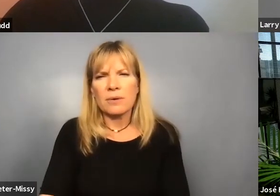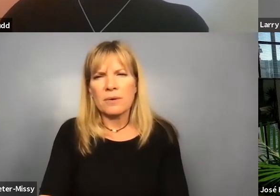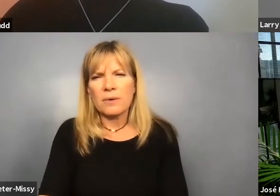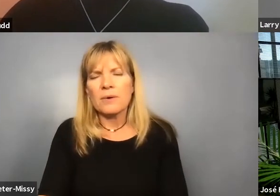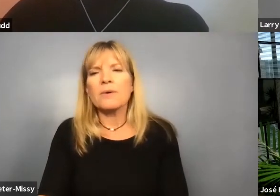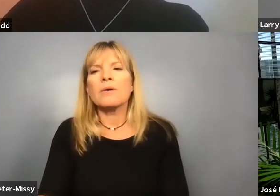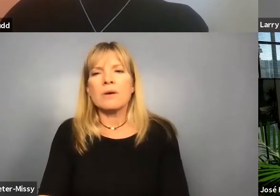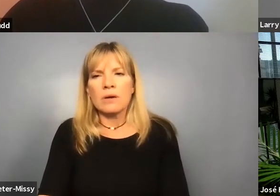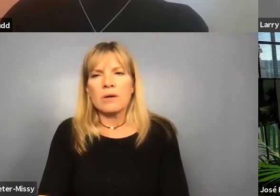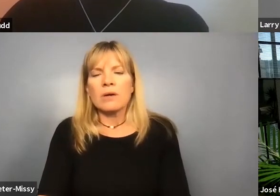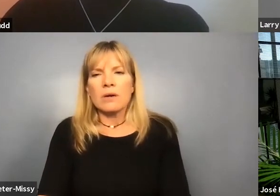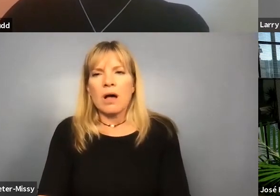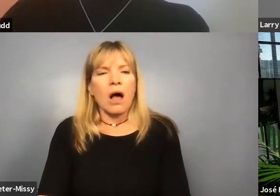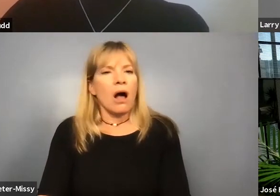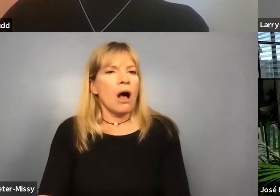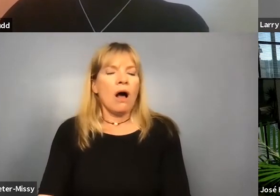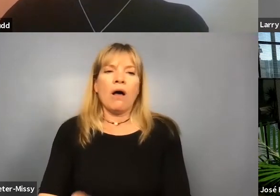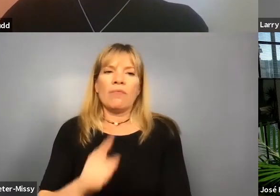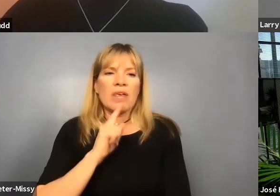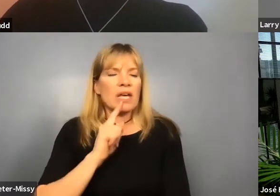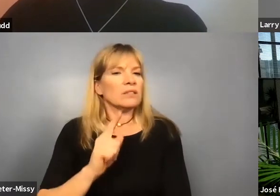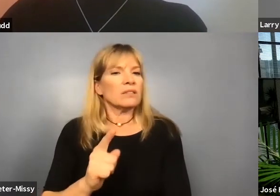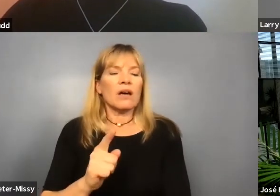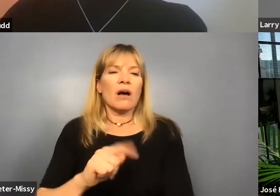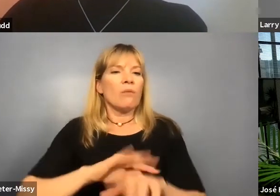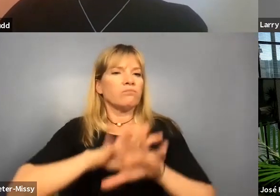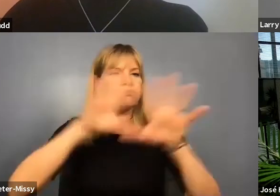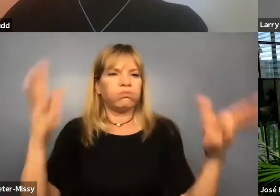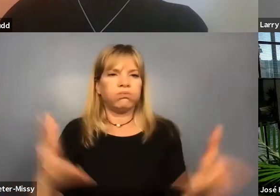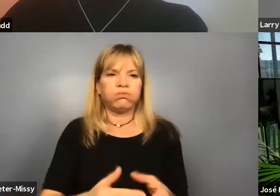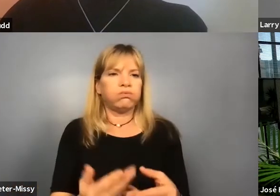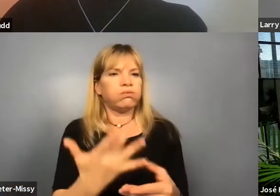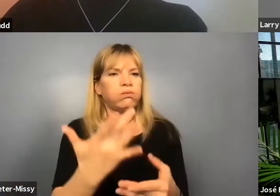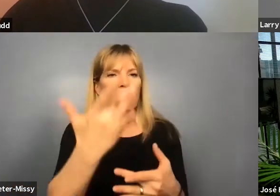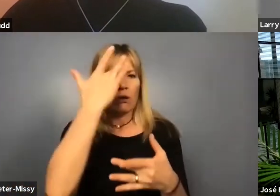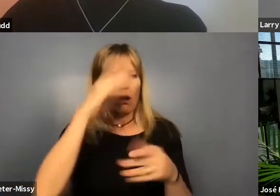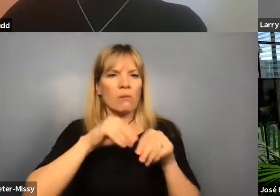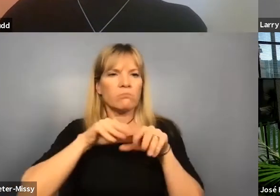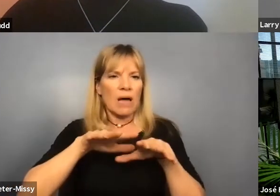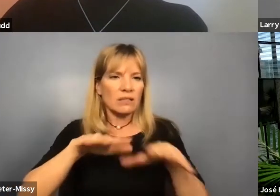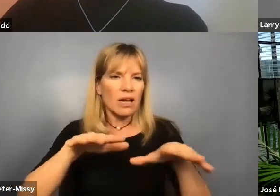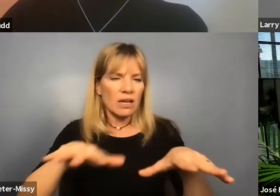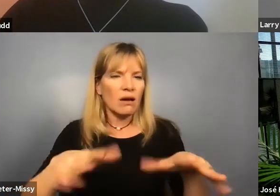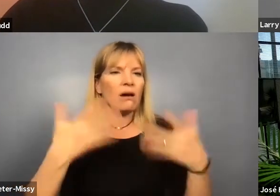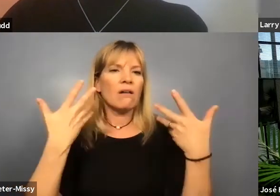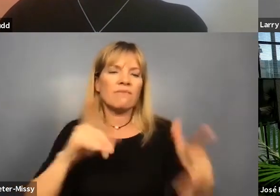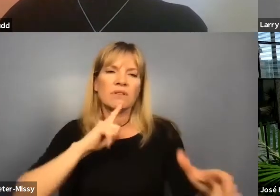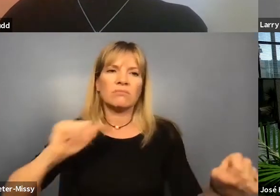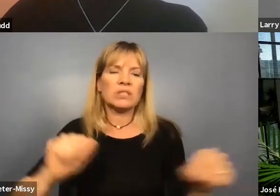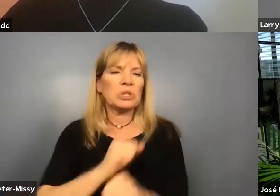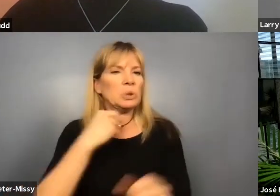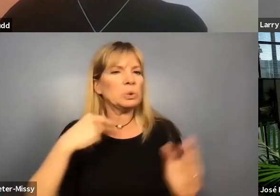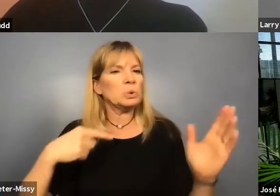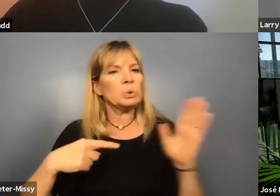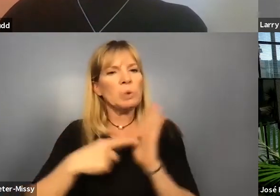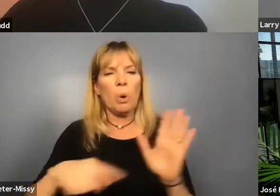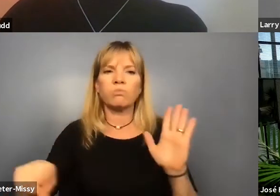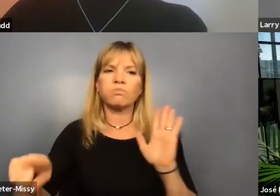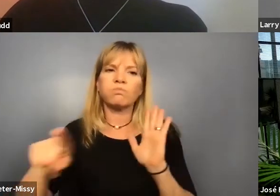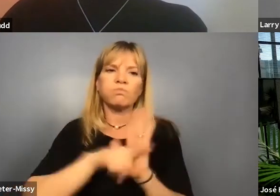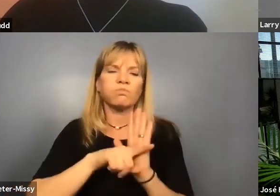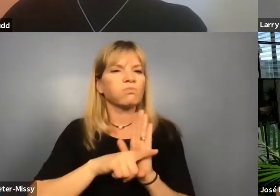so the global pandemic definitely, um, showed the pitfalls of the